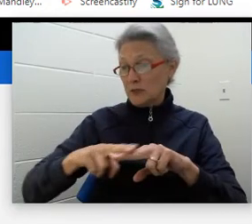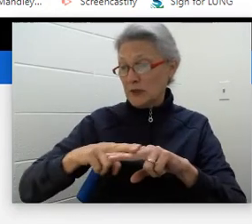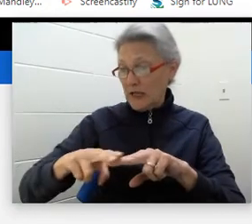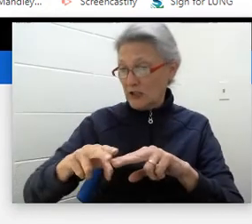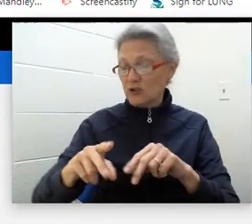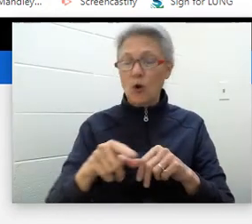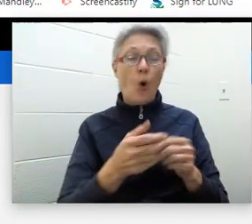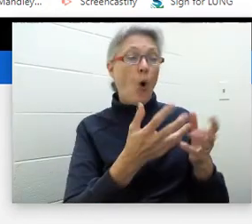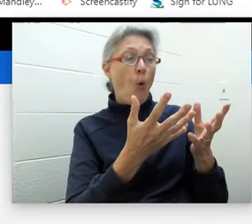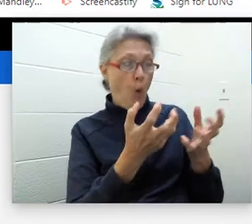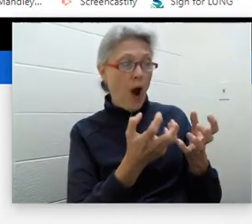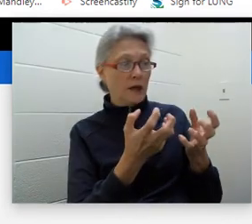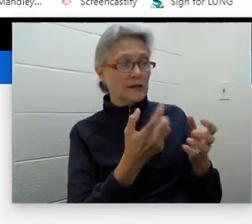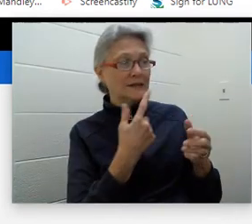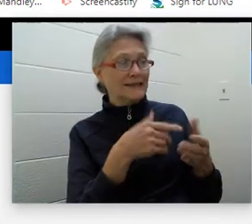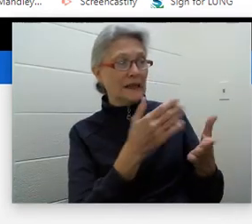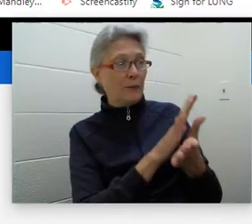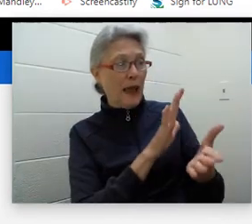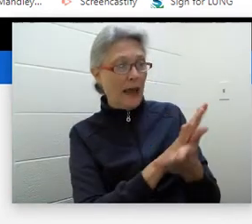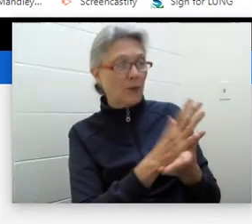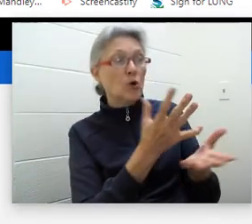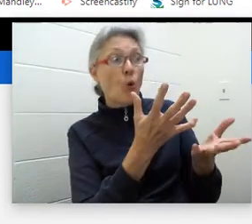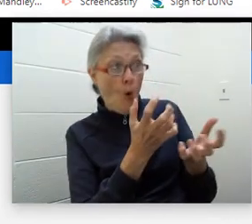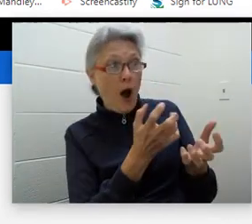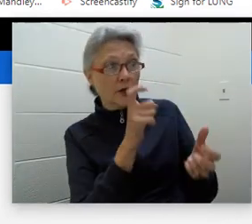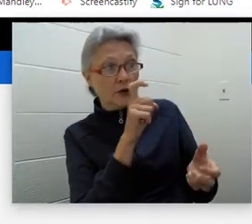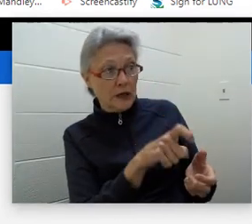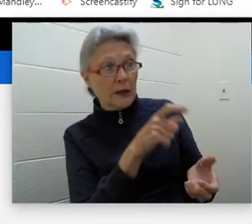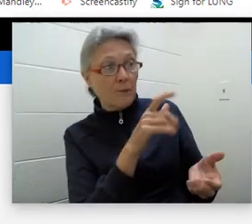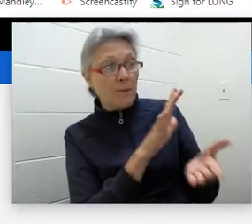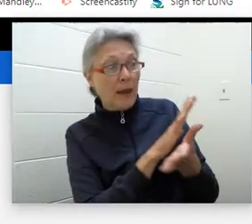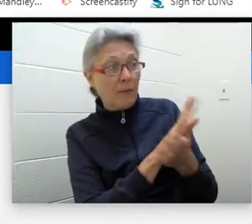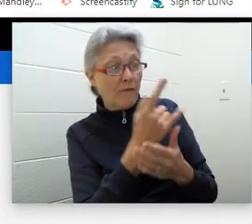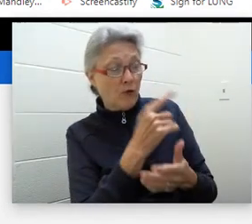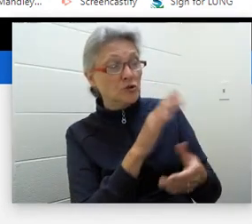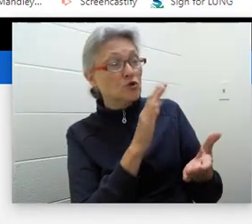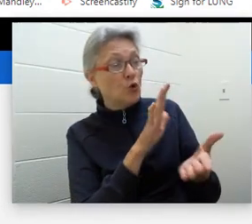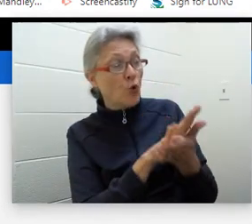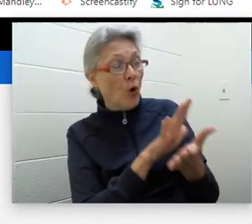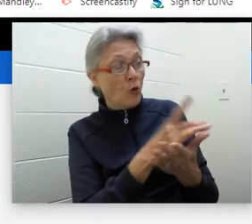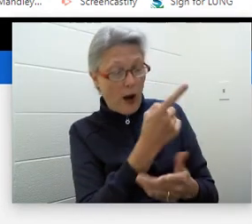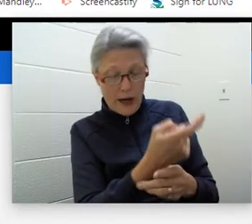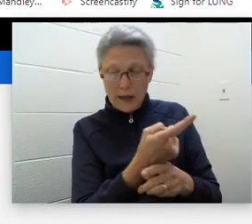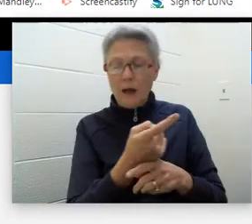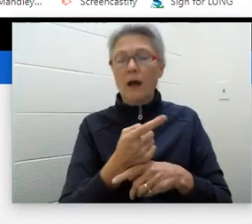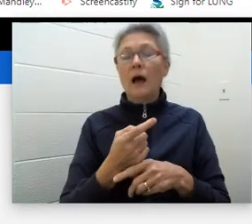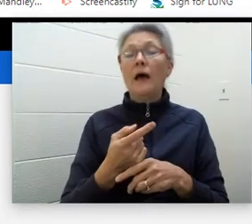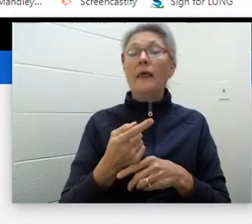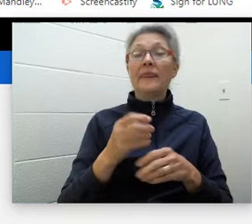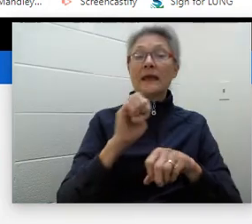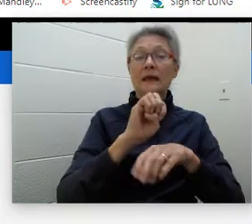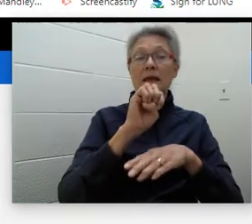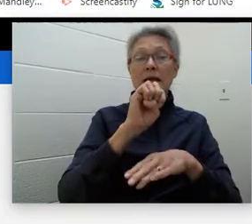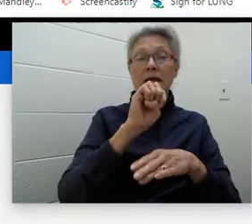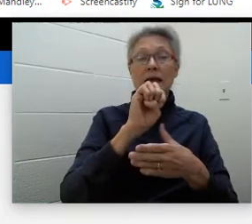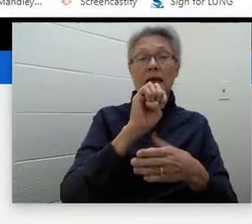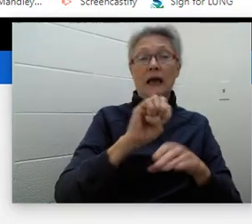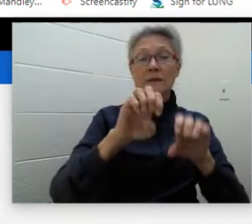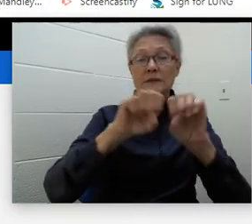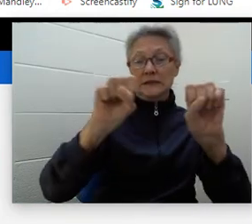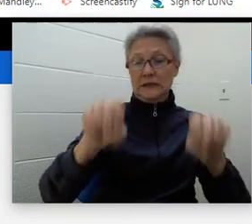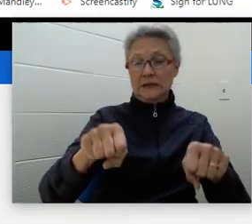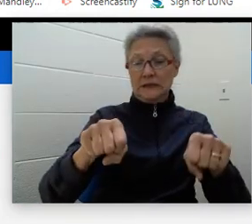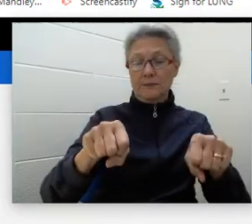of paper. When you go to your classroom, right, you have to have this piece of paper in order to write. So, the economy produces all these